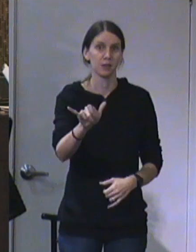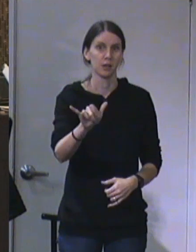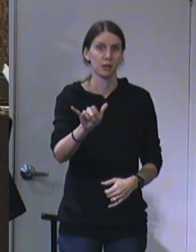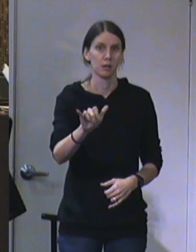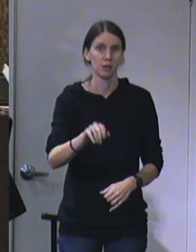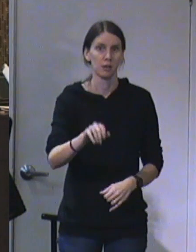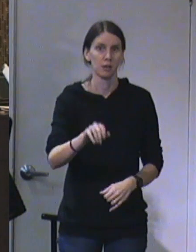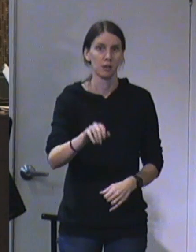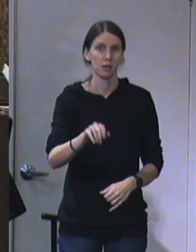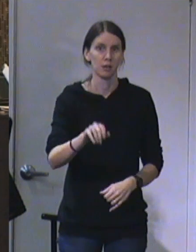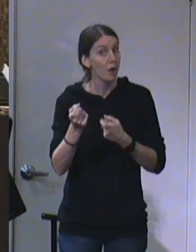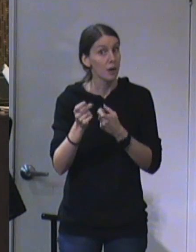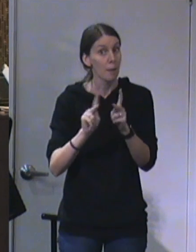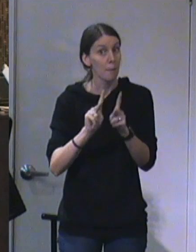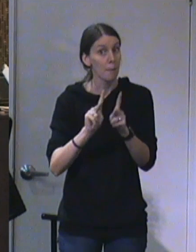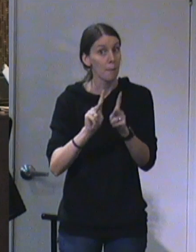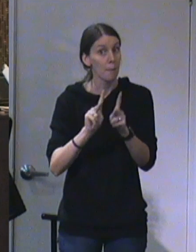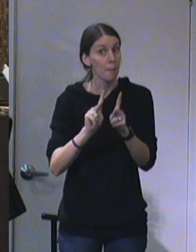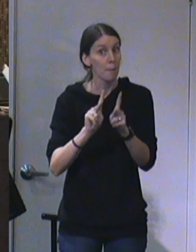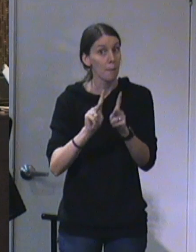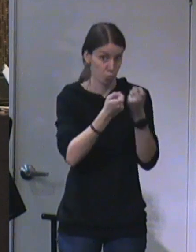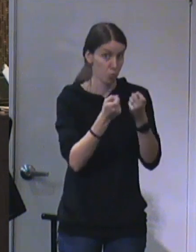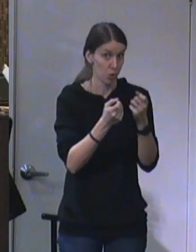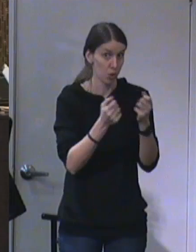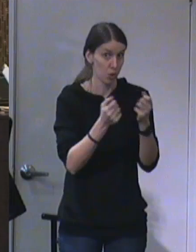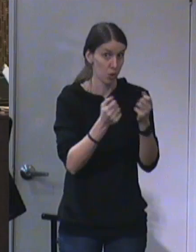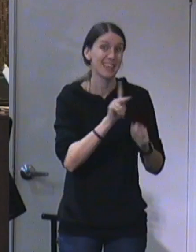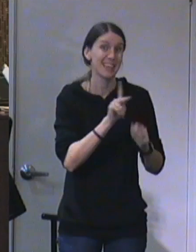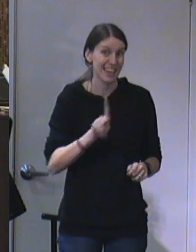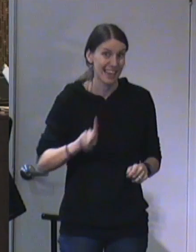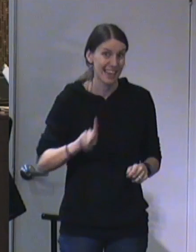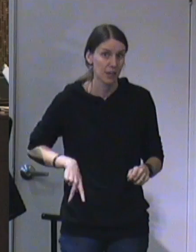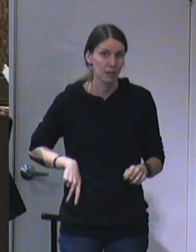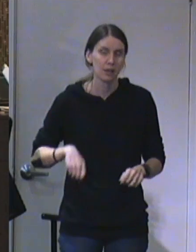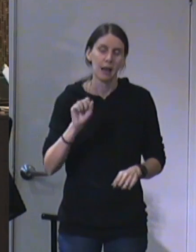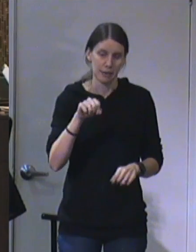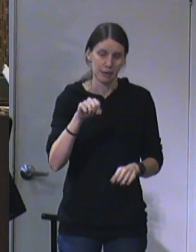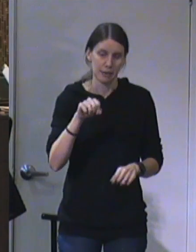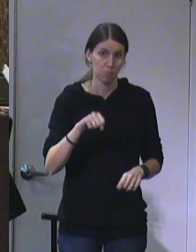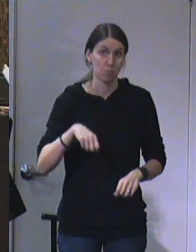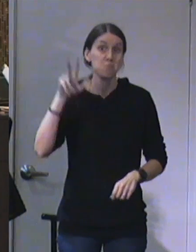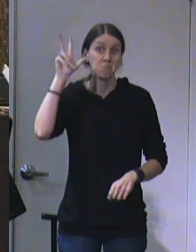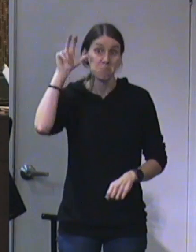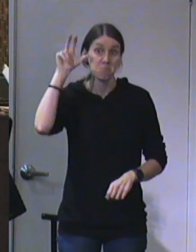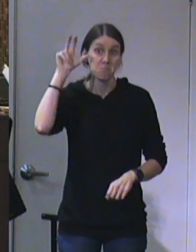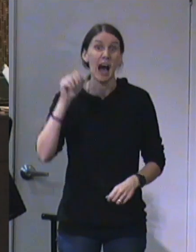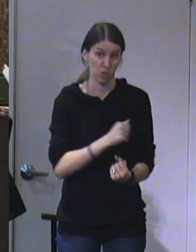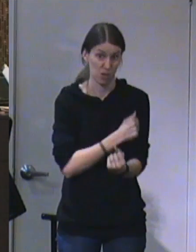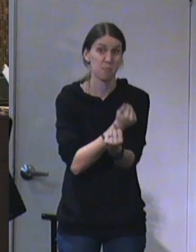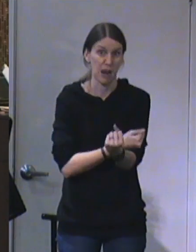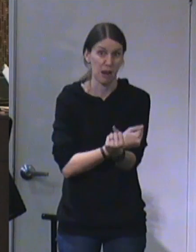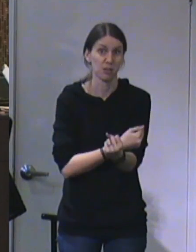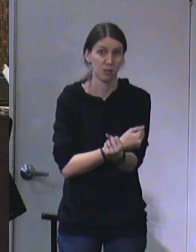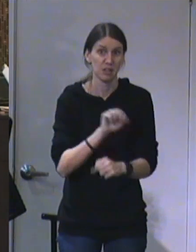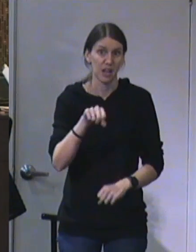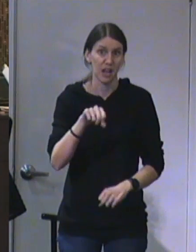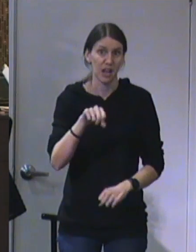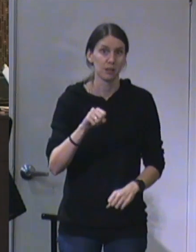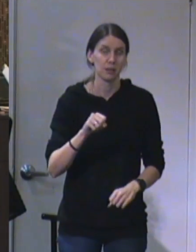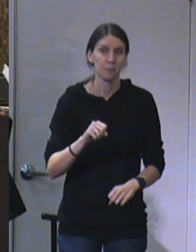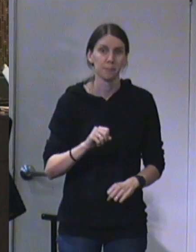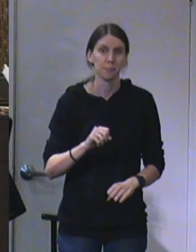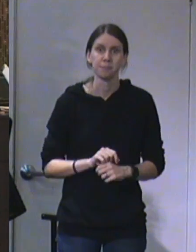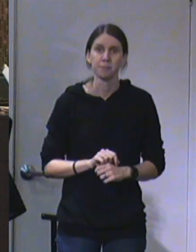Do others rule with the name King? Yes. Do others have power? Yes, the devil himself, the principalities and powers, the heir.